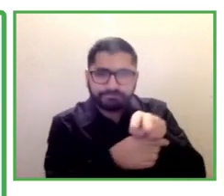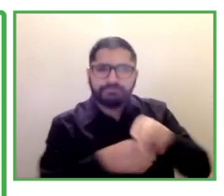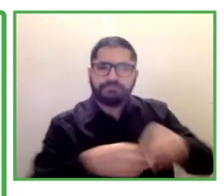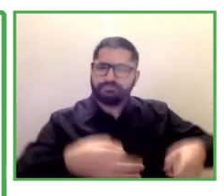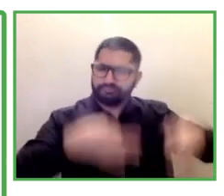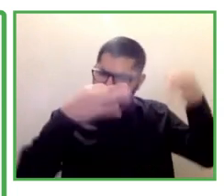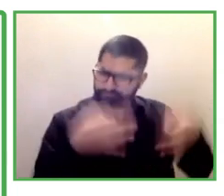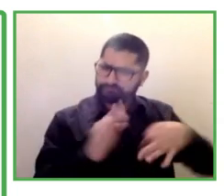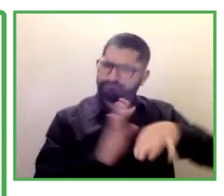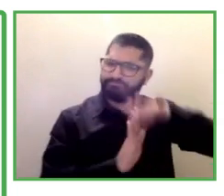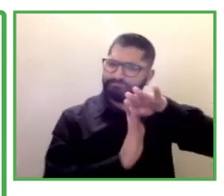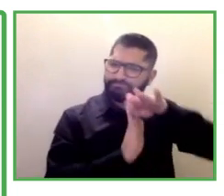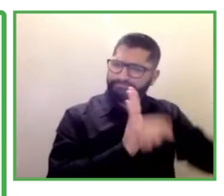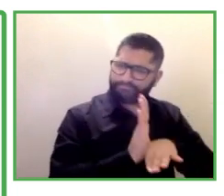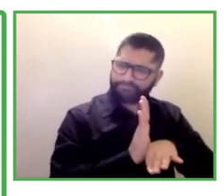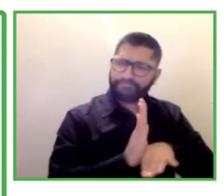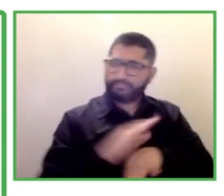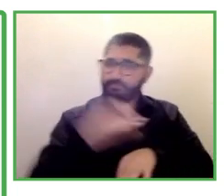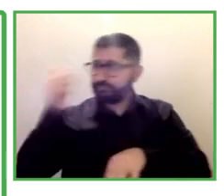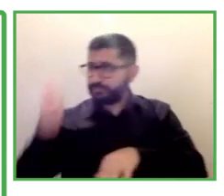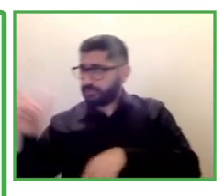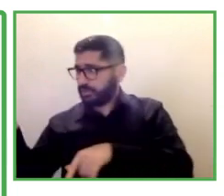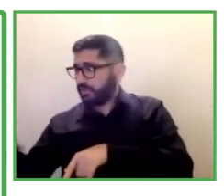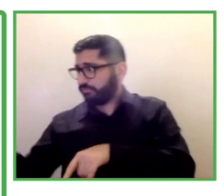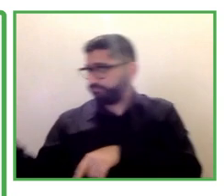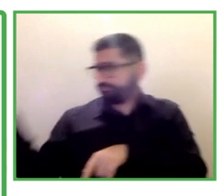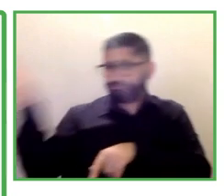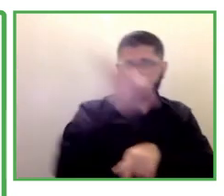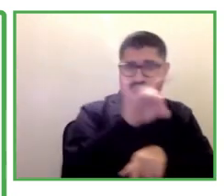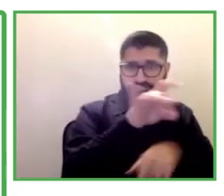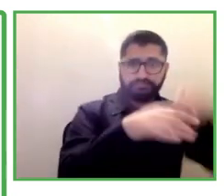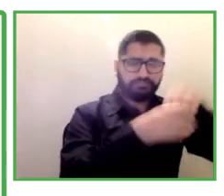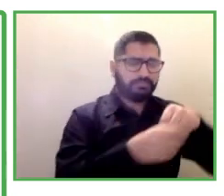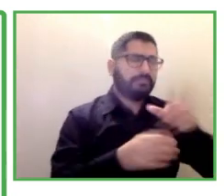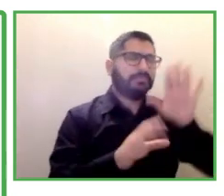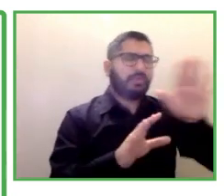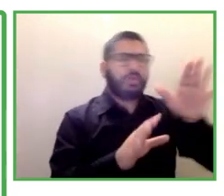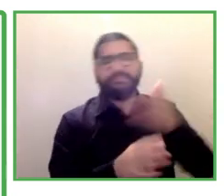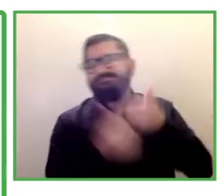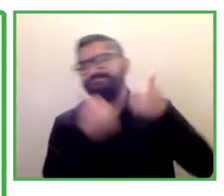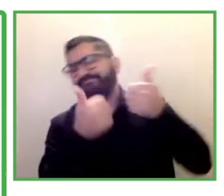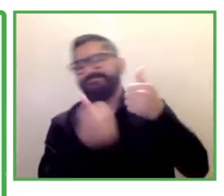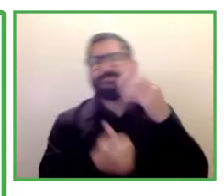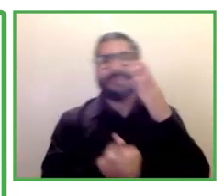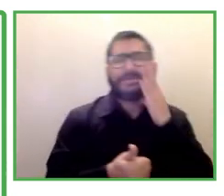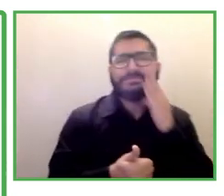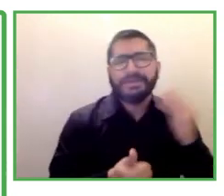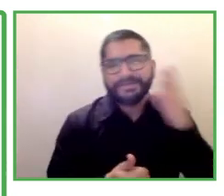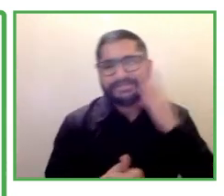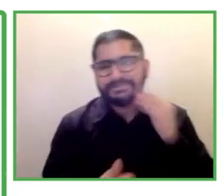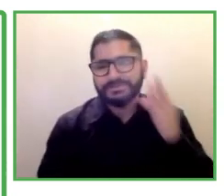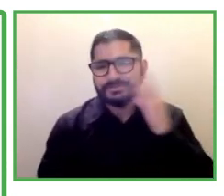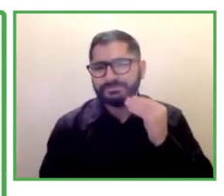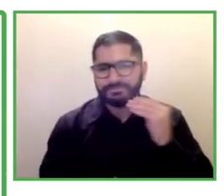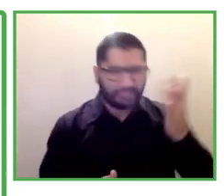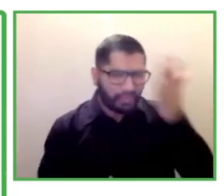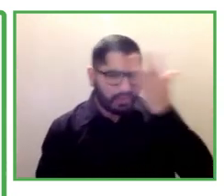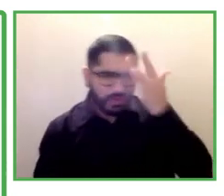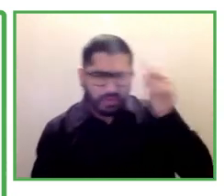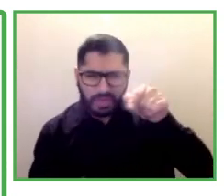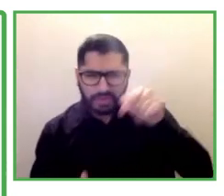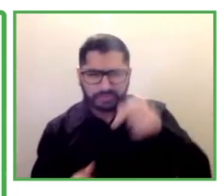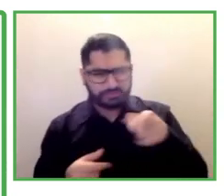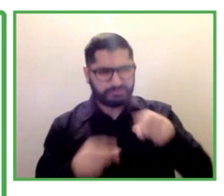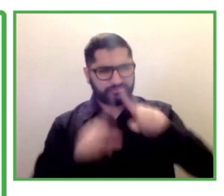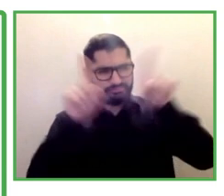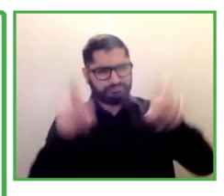in regard to how stepping into is unique i've done a lot of research around other uh internship programs for university students with disability